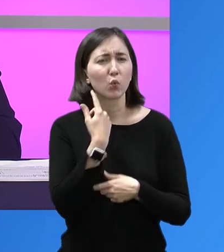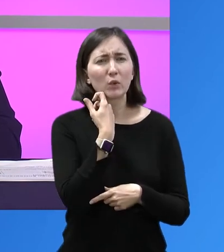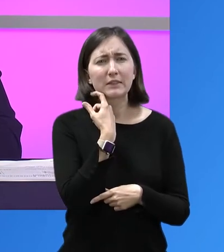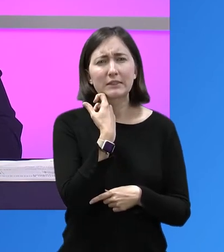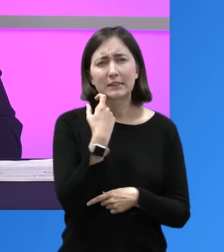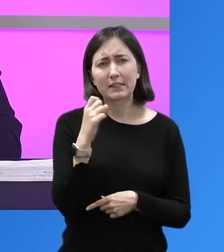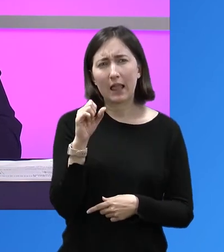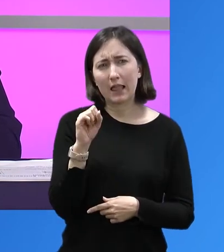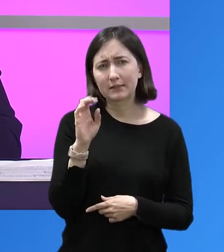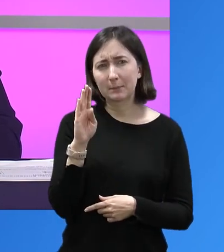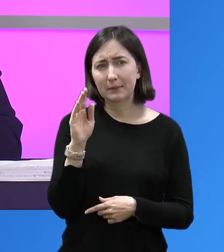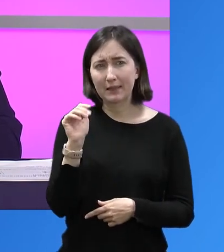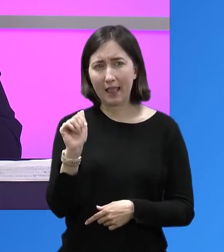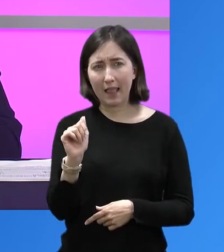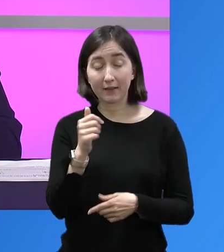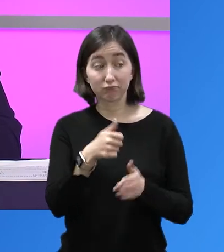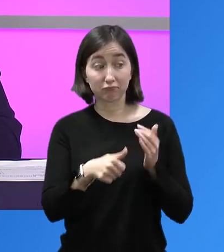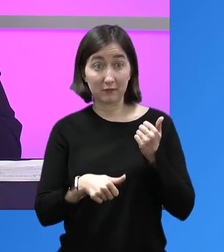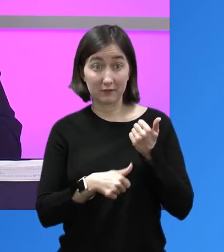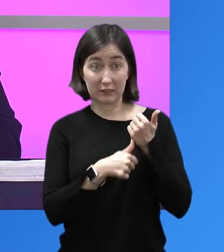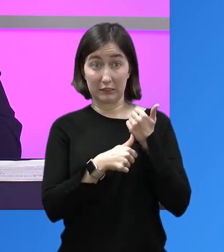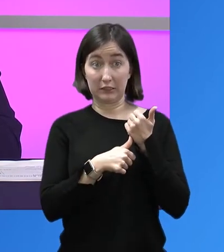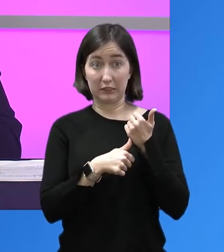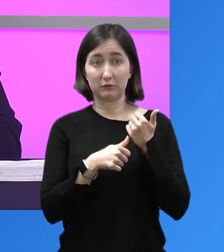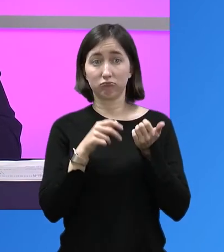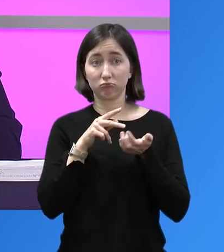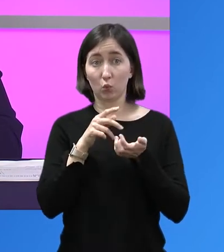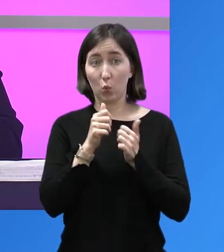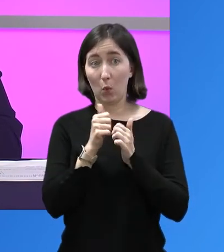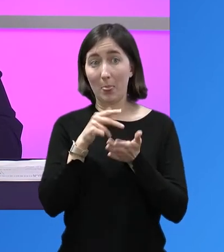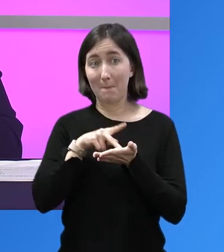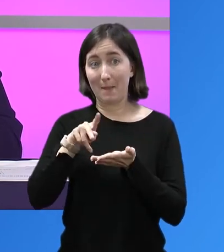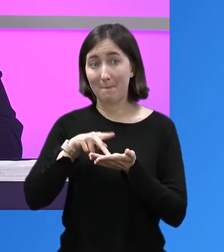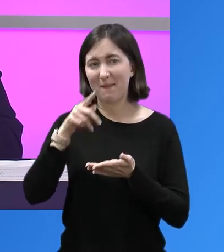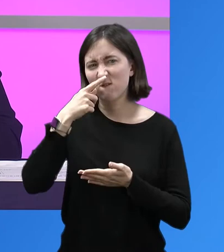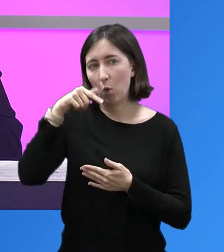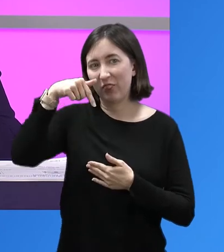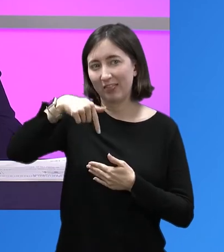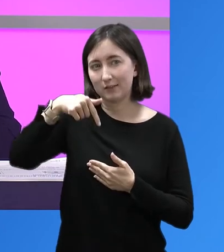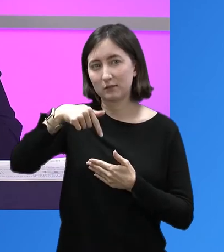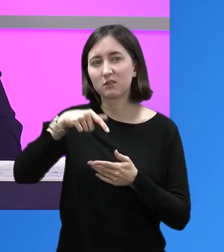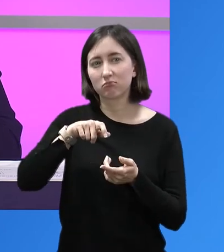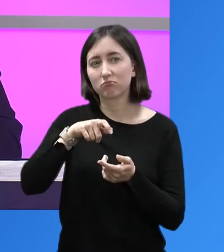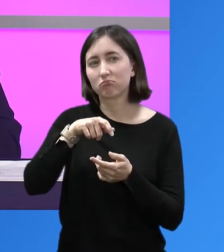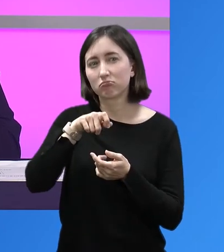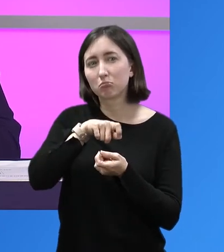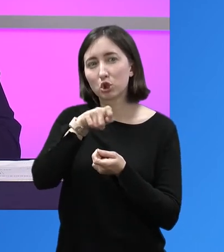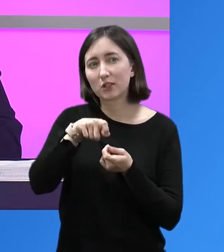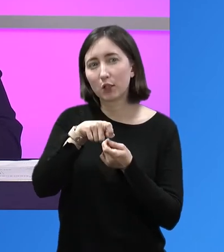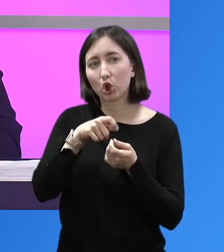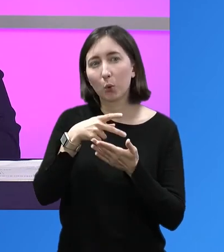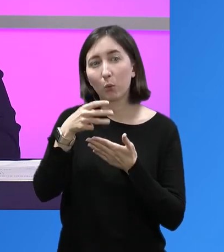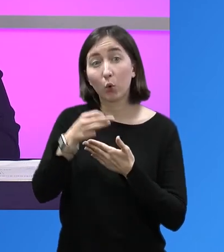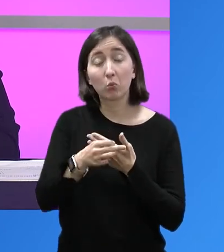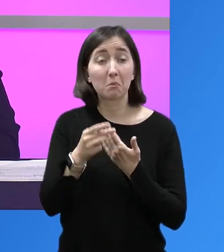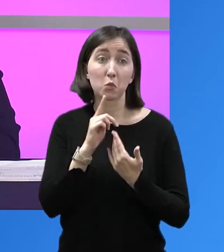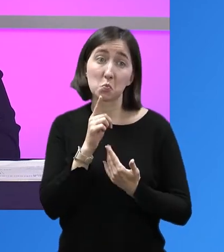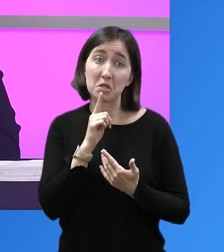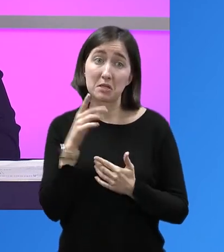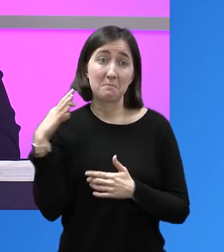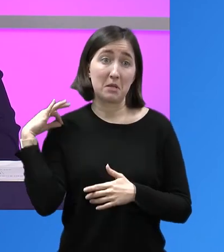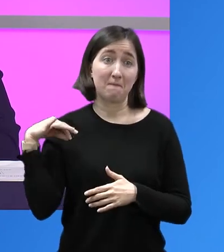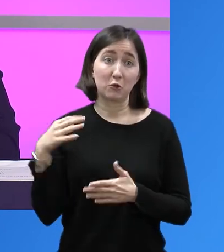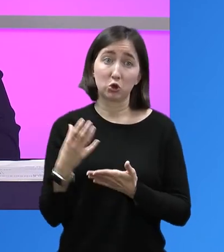recently the SBA has given some assistance with some of the loan program, excuse me, payments for this particular